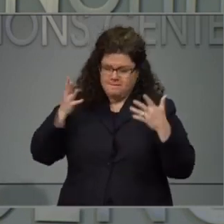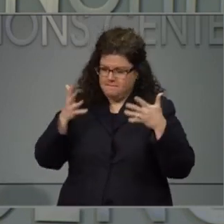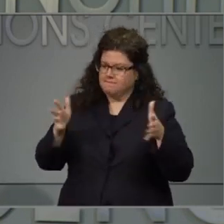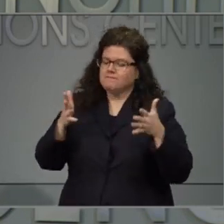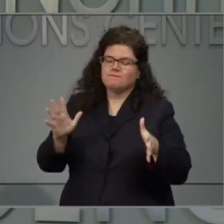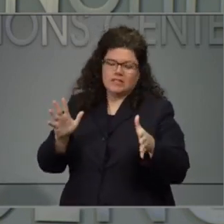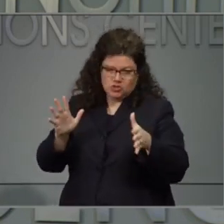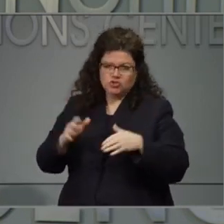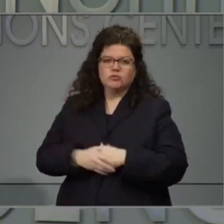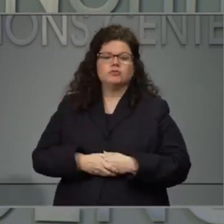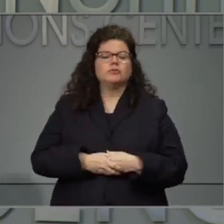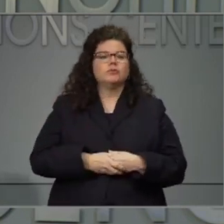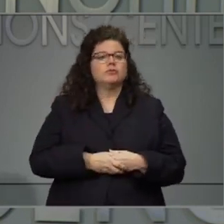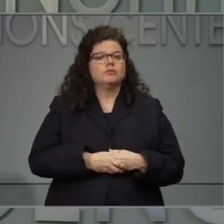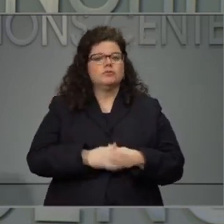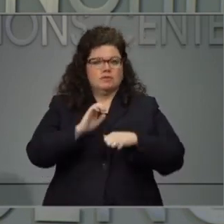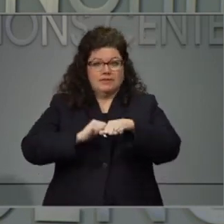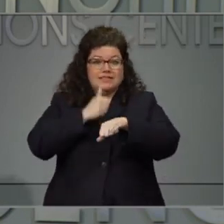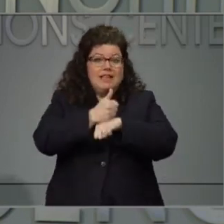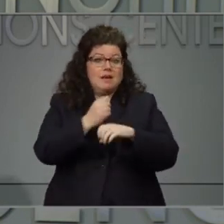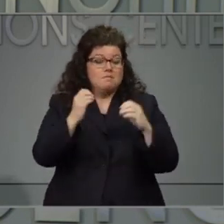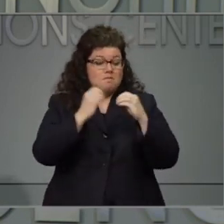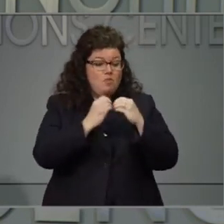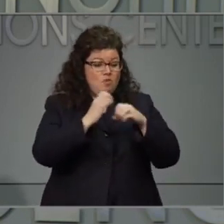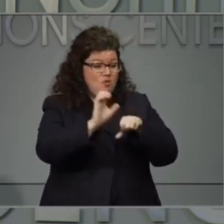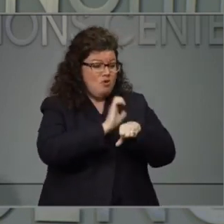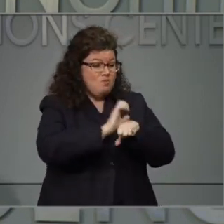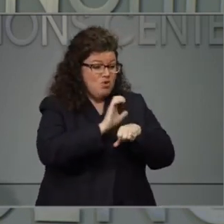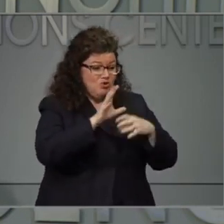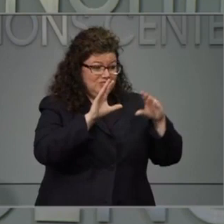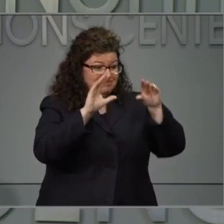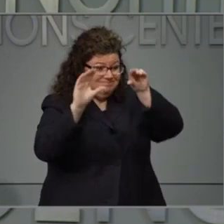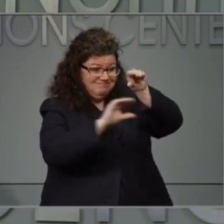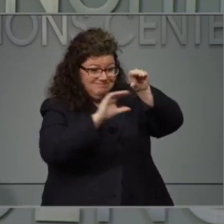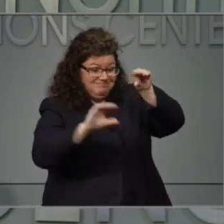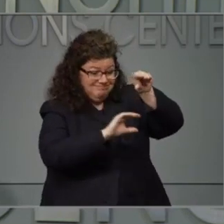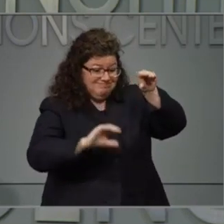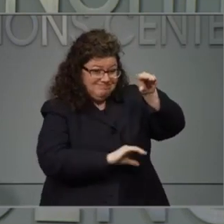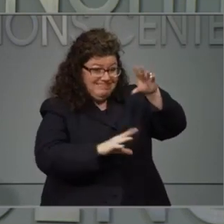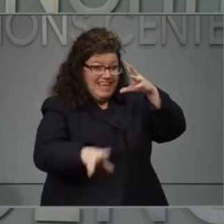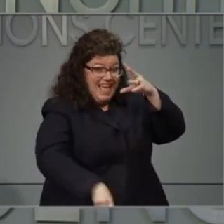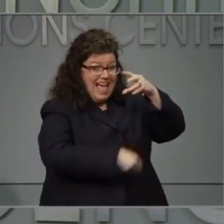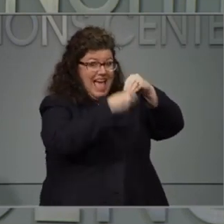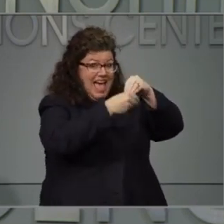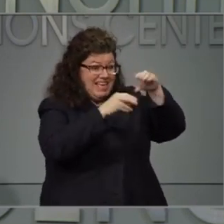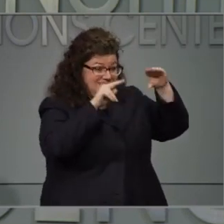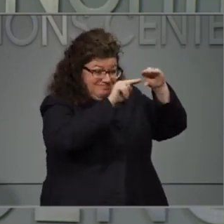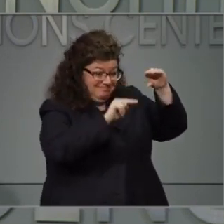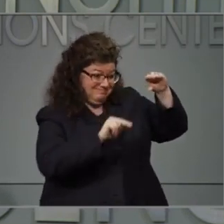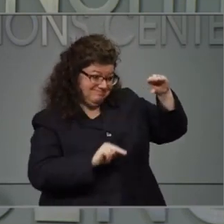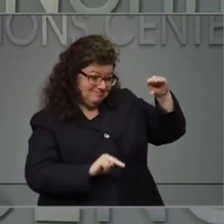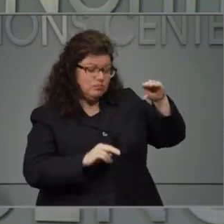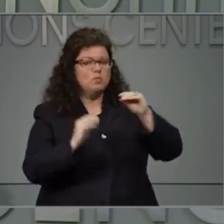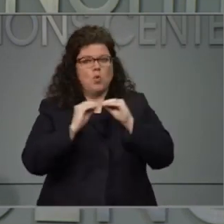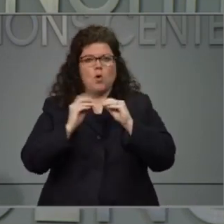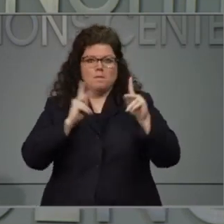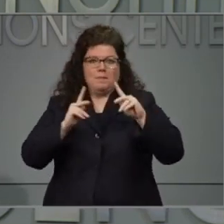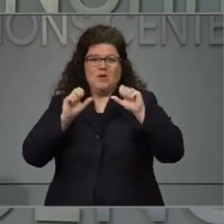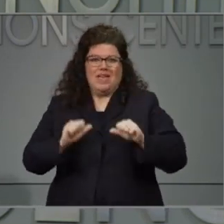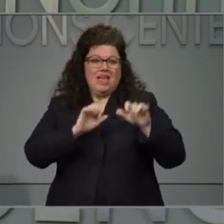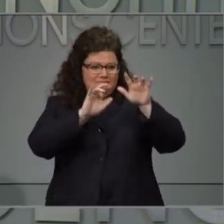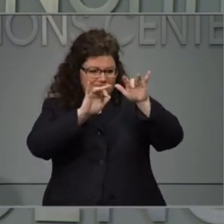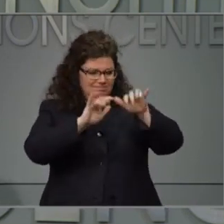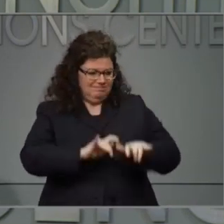They've also set up more servers so they can expand the amount of people who can get through more